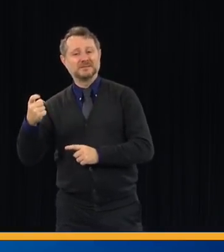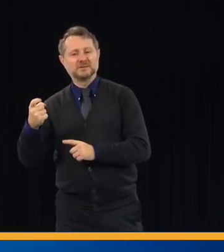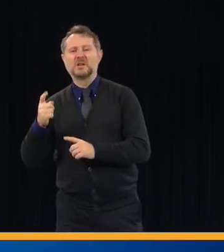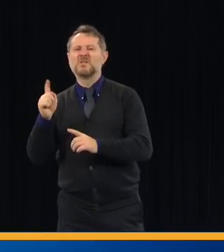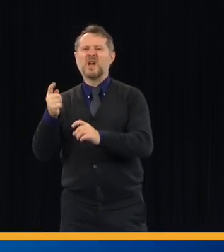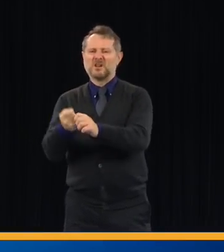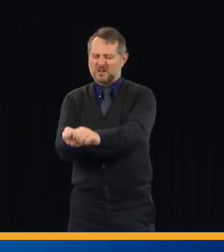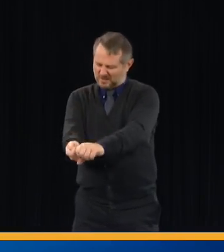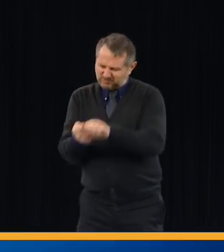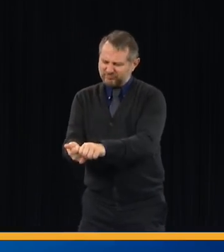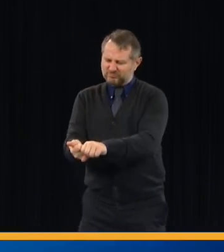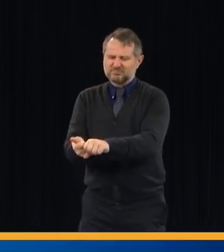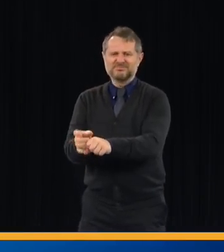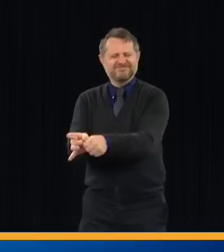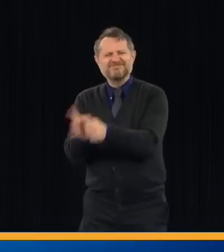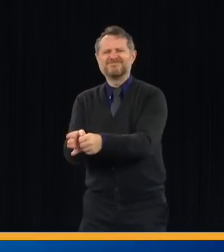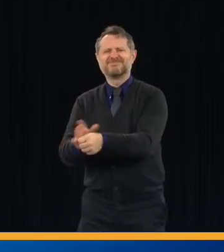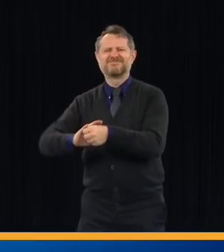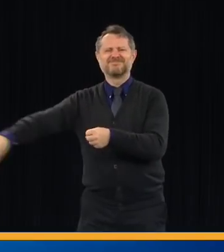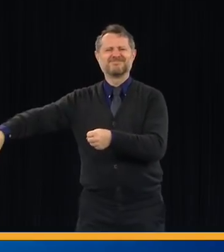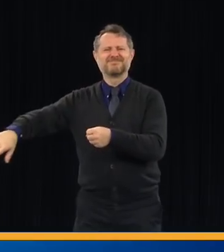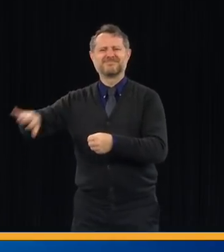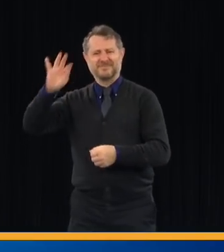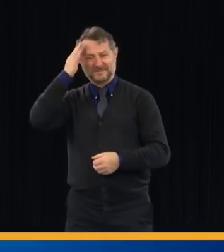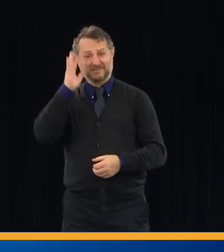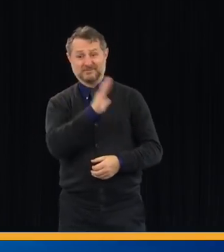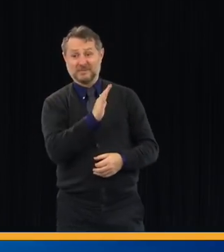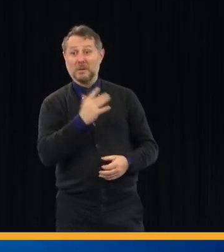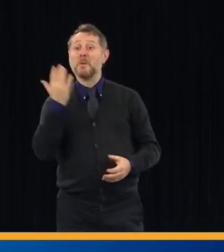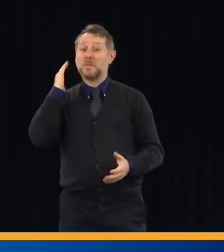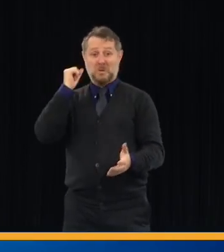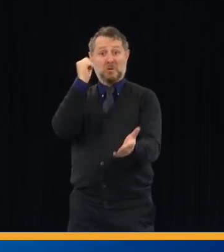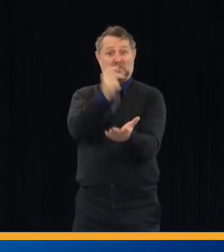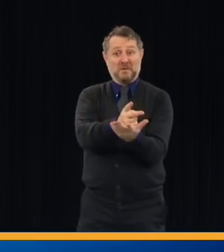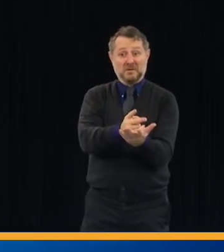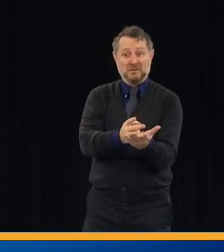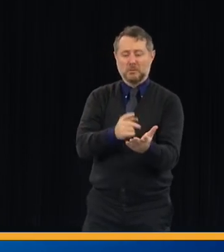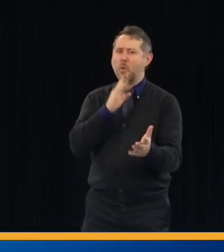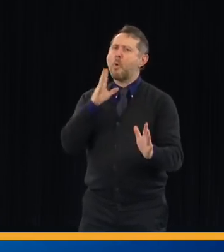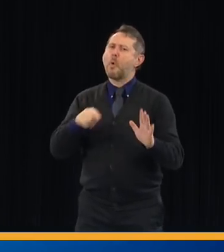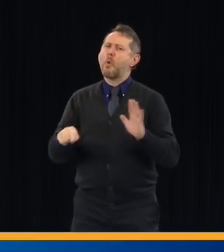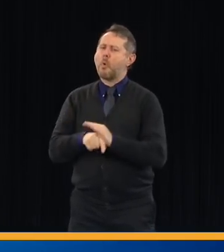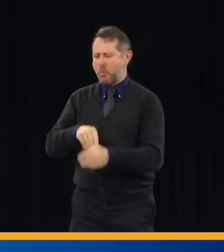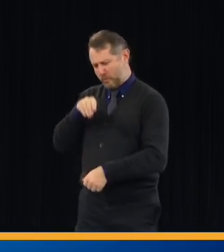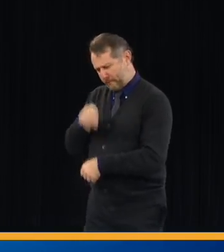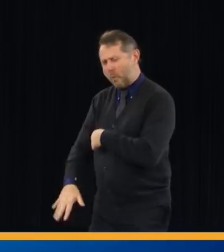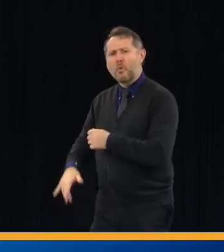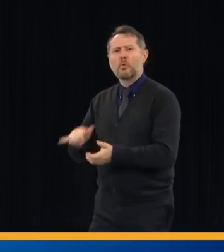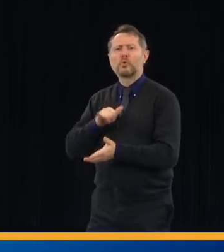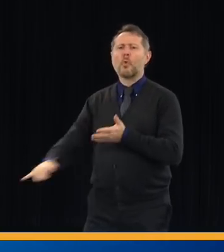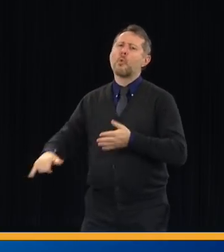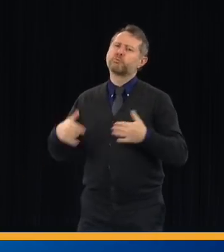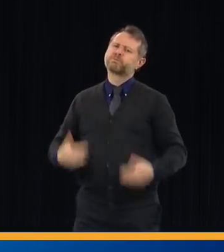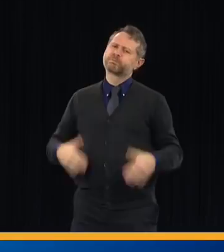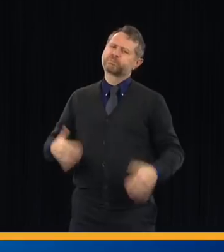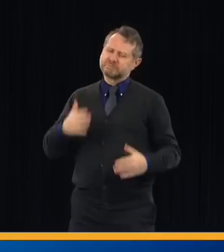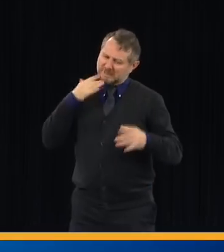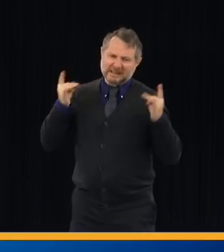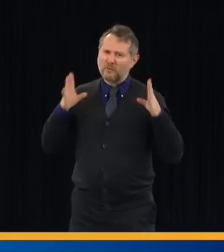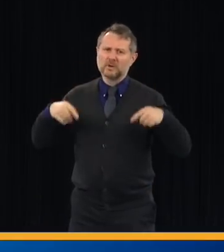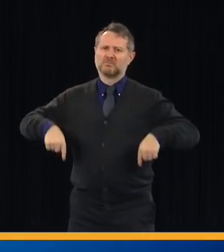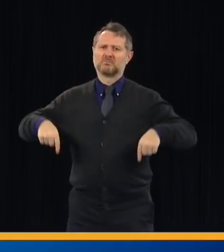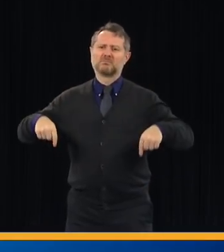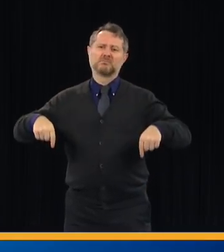passed the SALT tax, state and local tax deductibility. That was just a